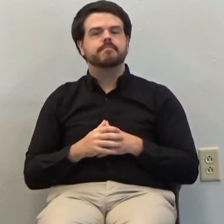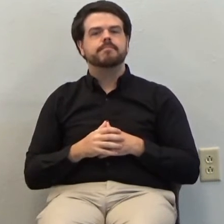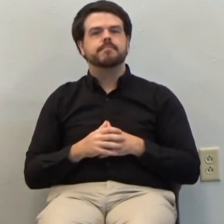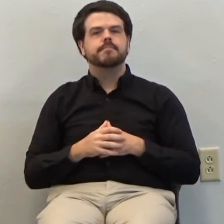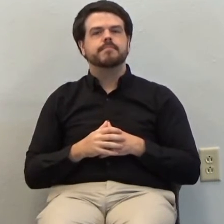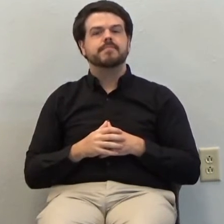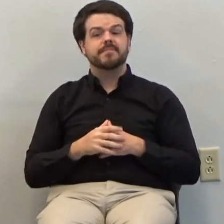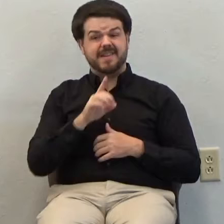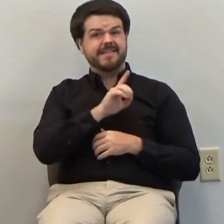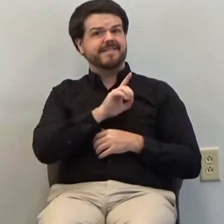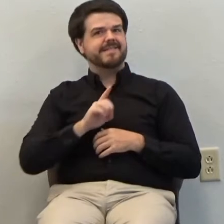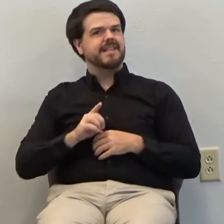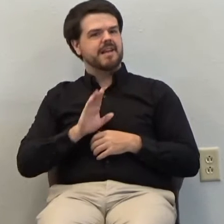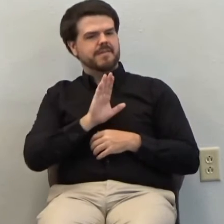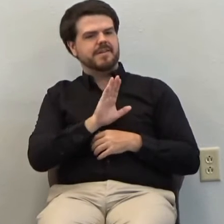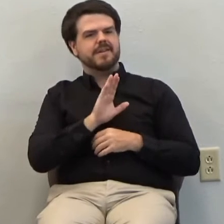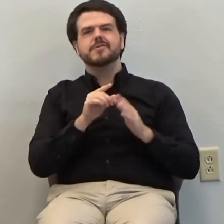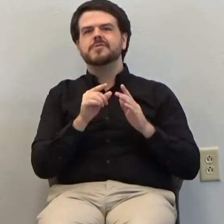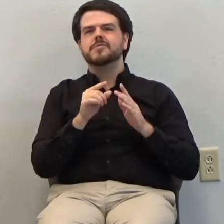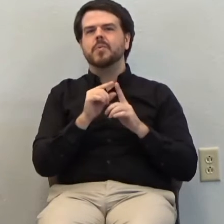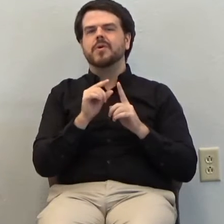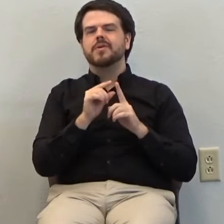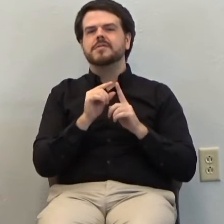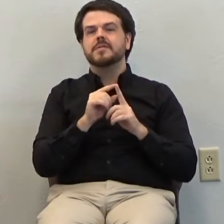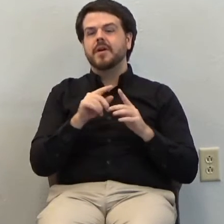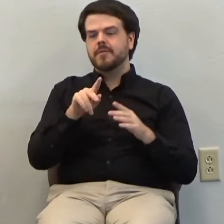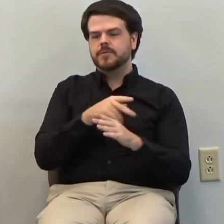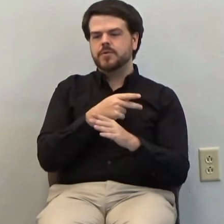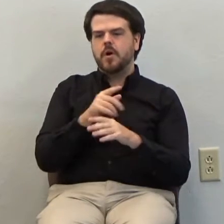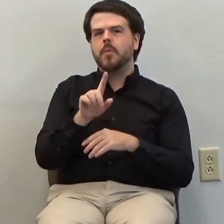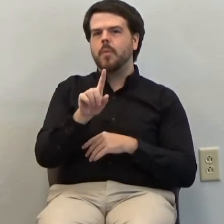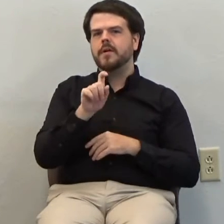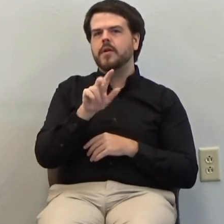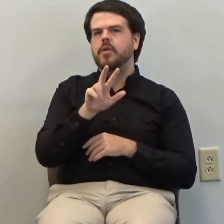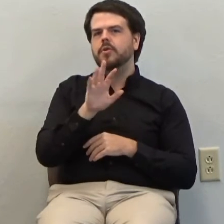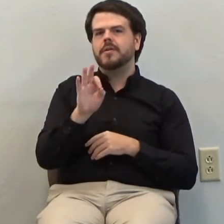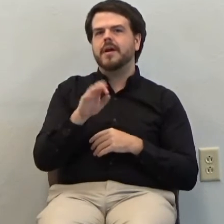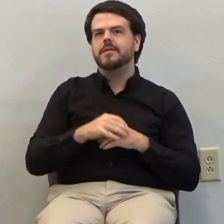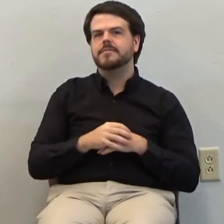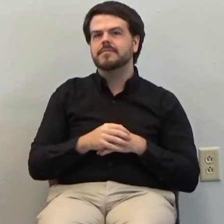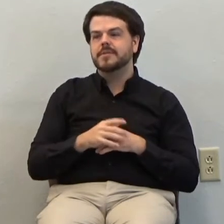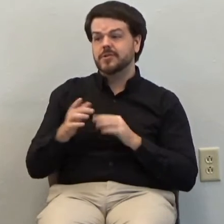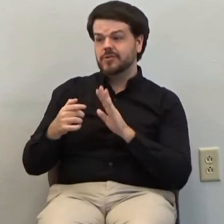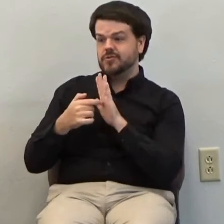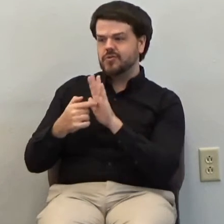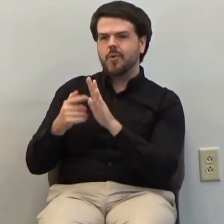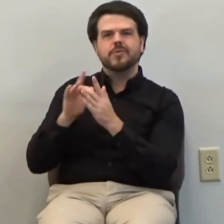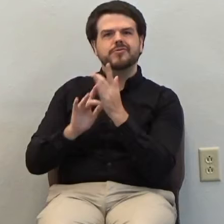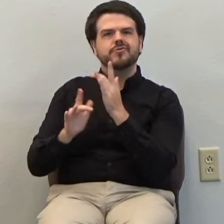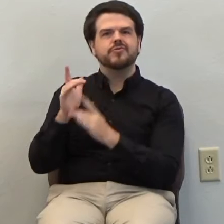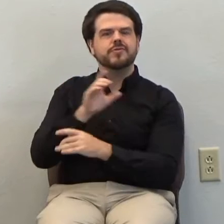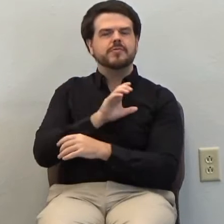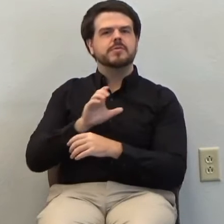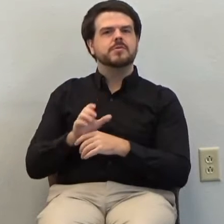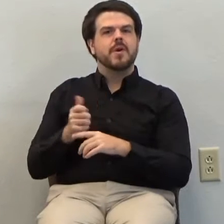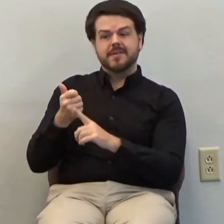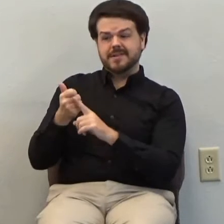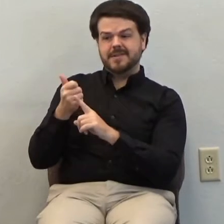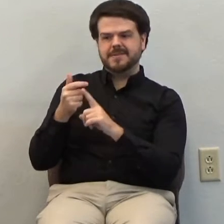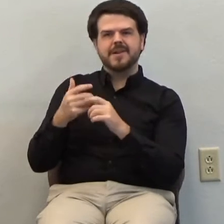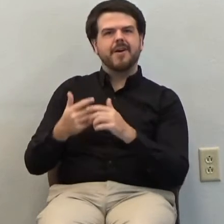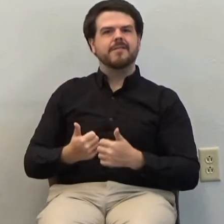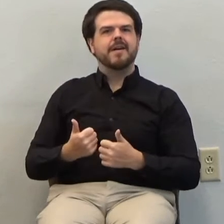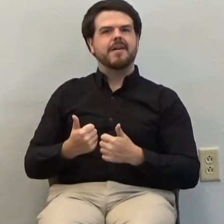David's words from Psalm 139 give us understanding of Jesus Christ who rose from death to